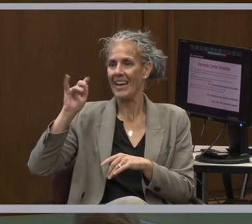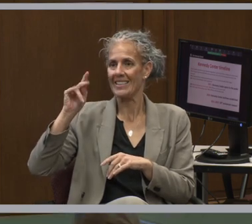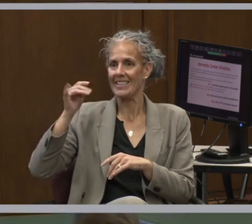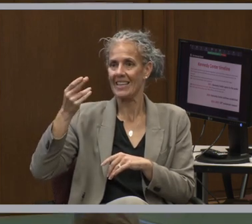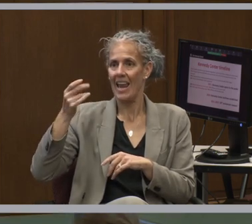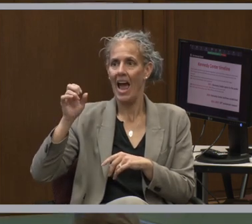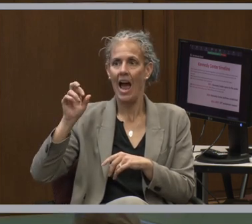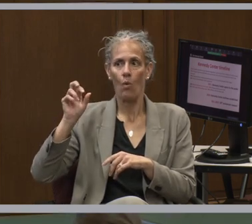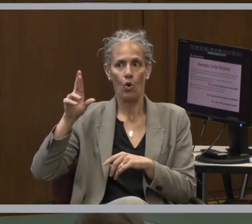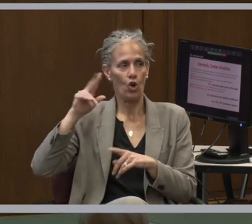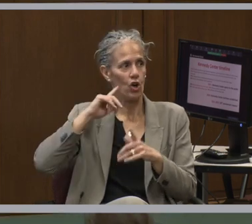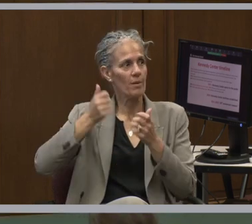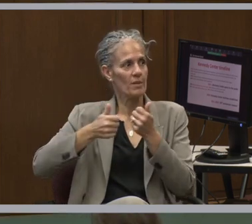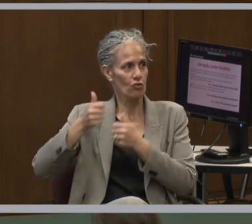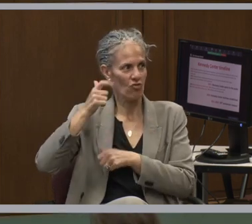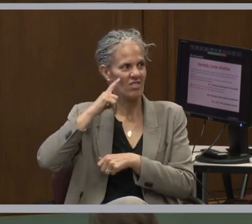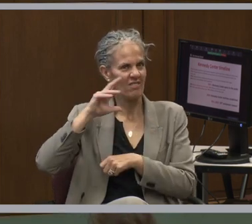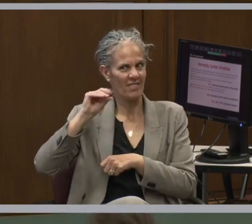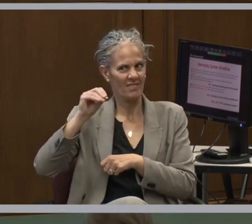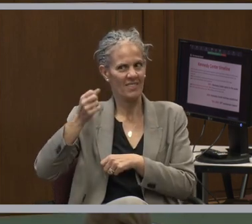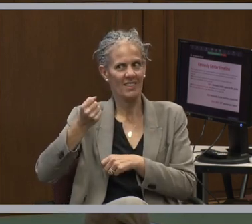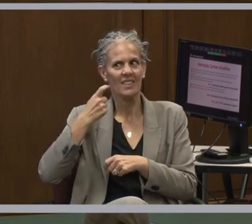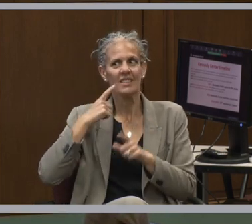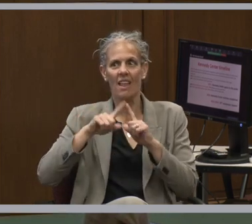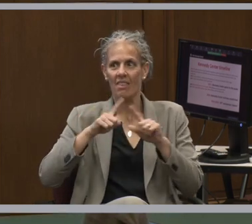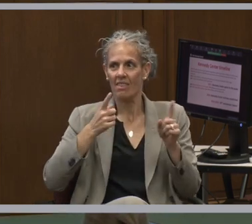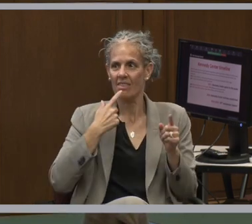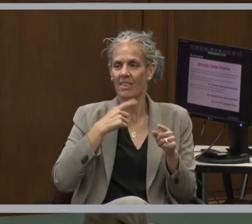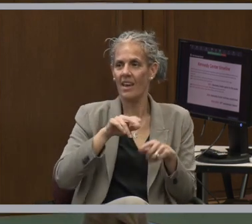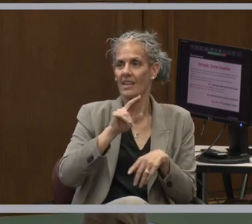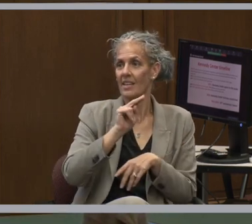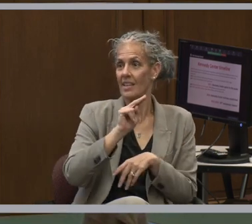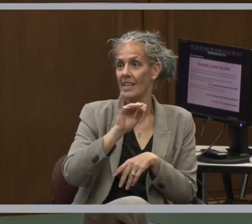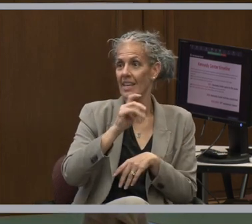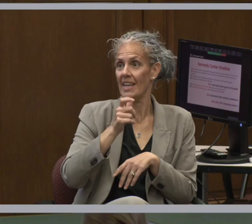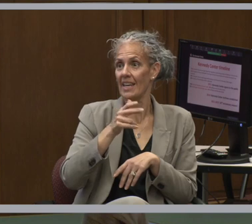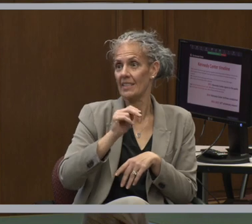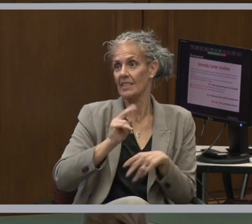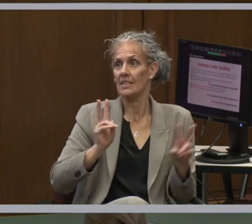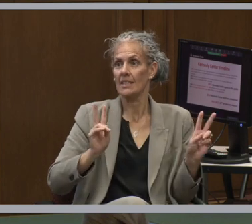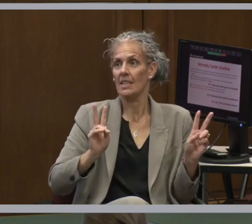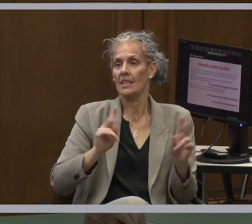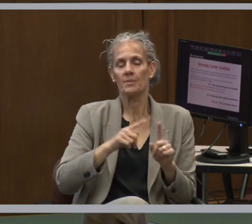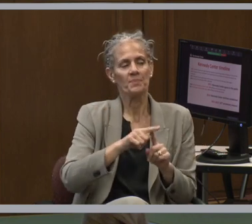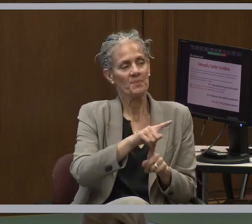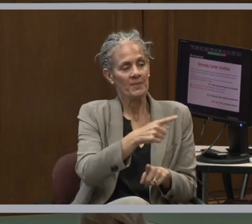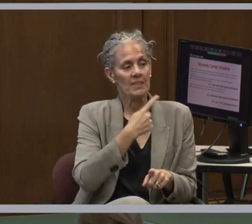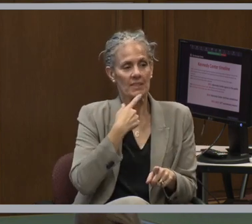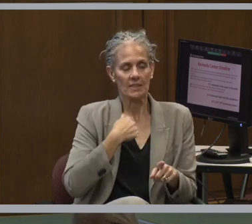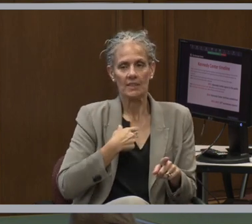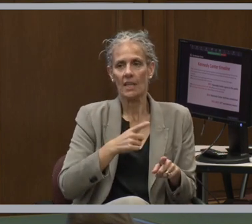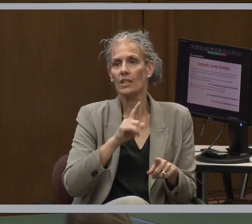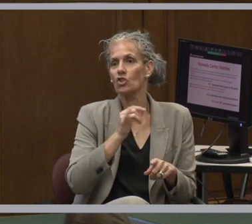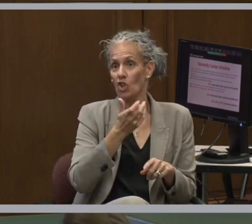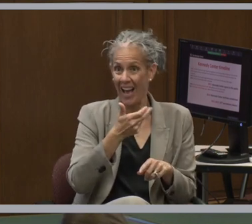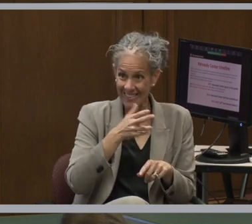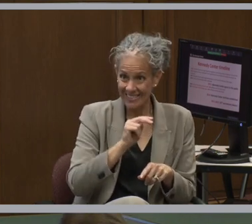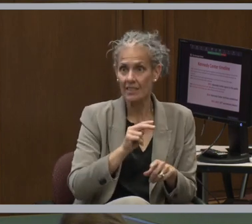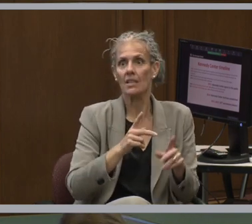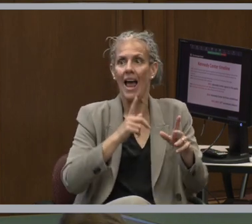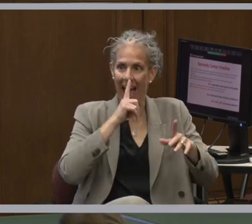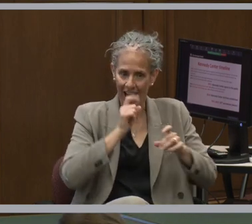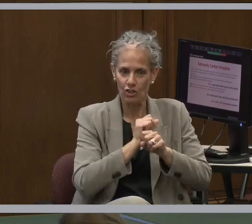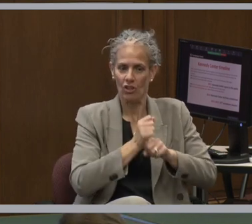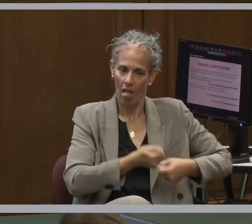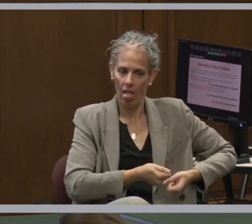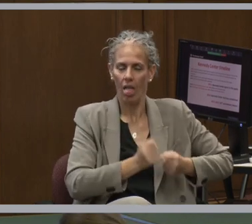50s, and it finally opened under President Nixon, and President Johnson actually broke ground and signed the Renaming Act.